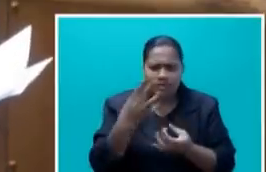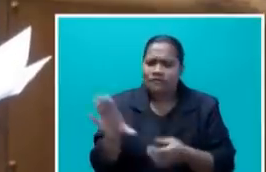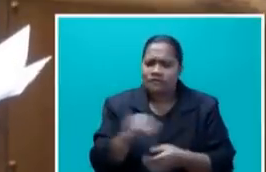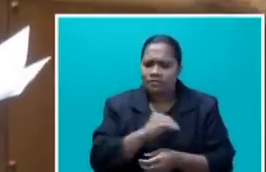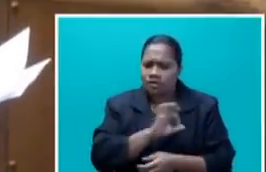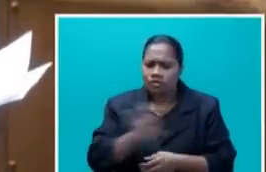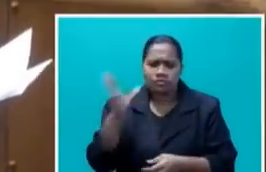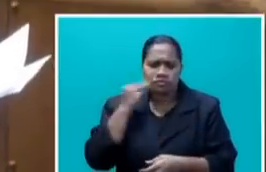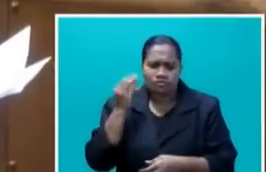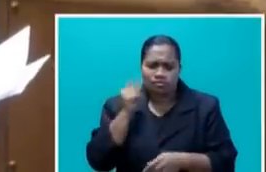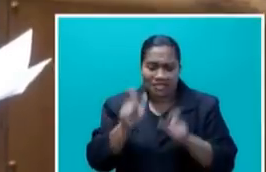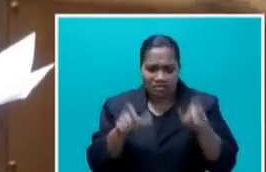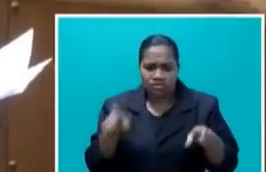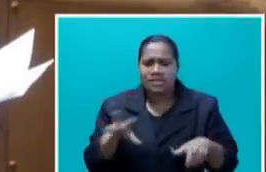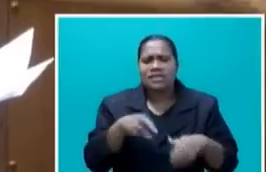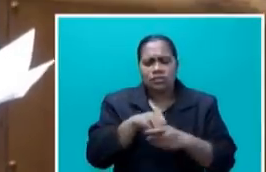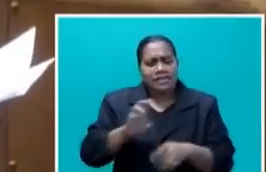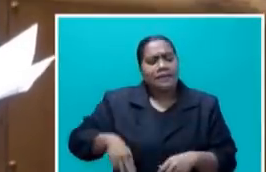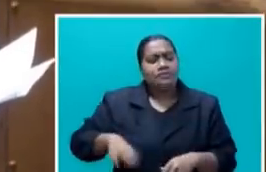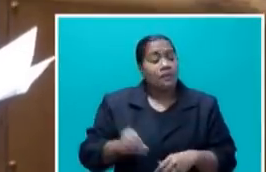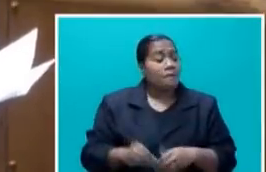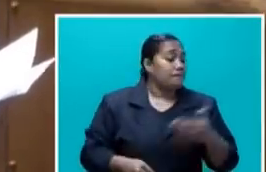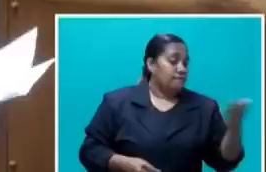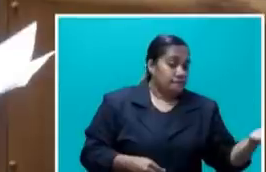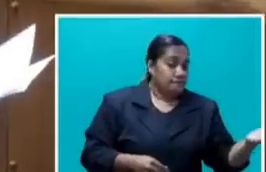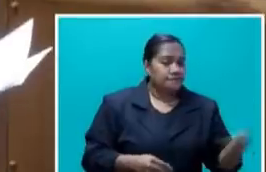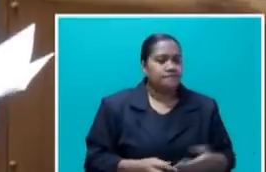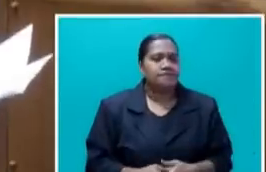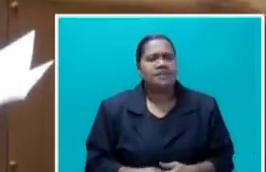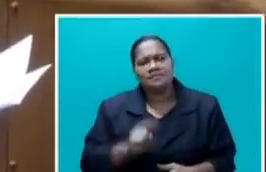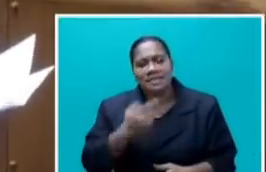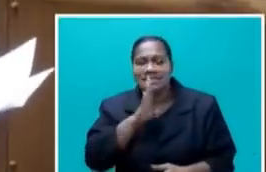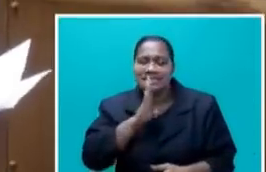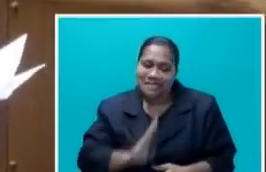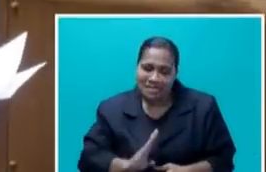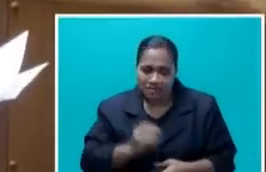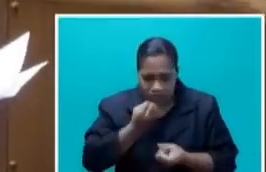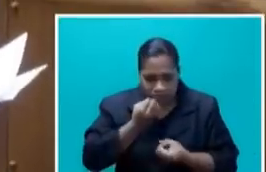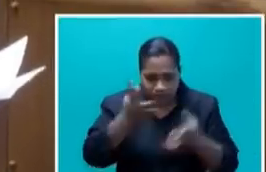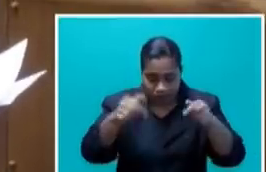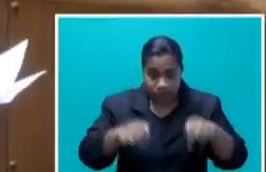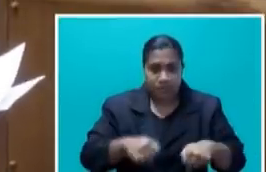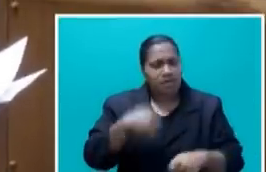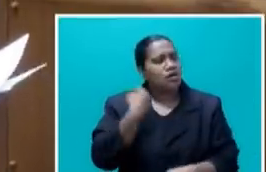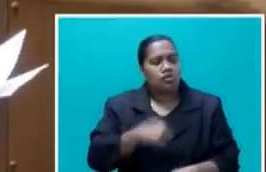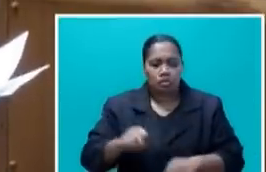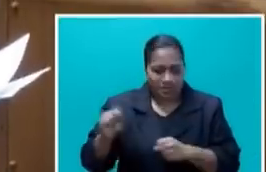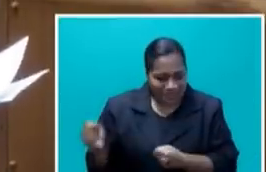including the members from the other side of the House. It is said to inform this August House that no submissions,